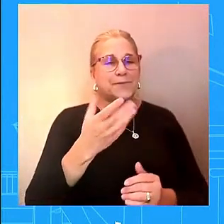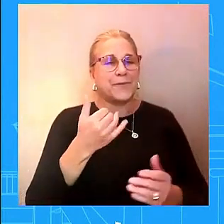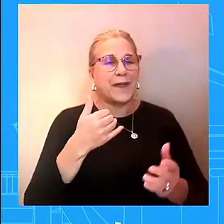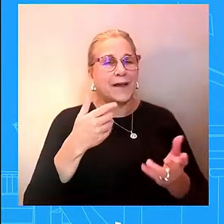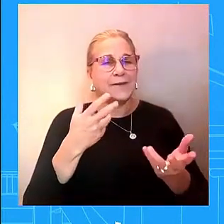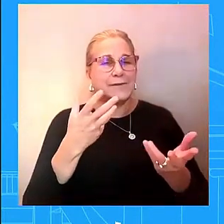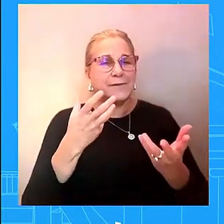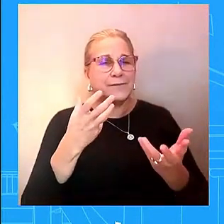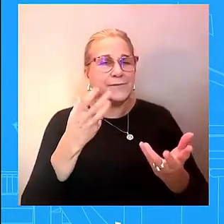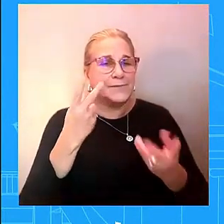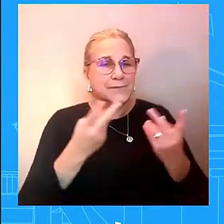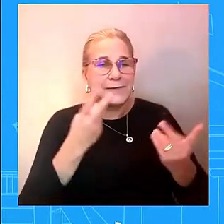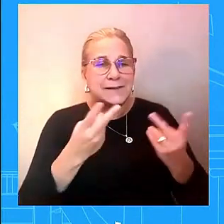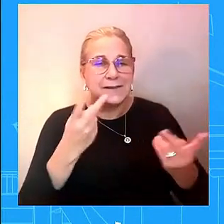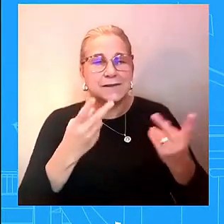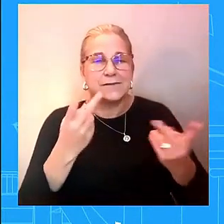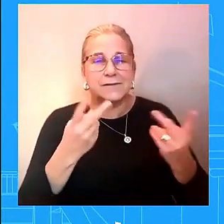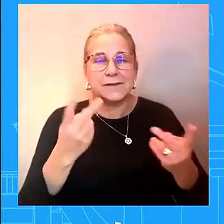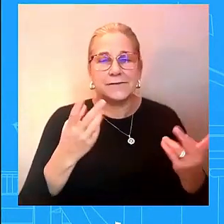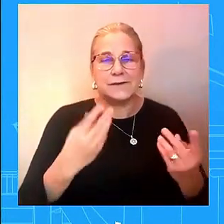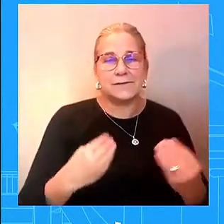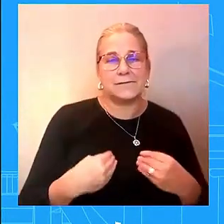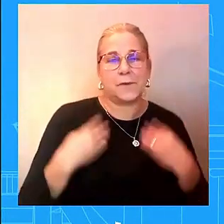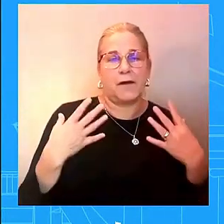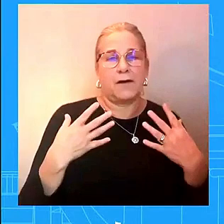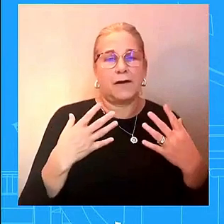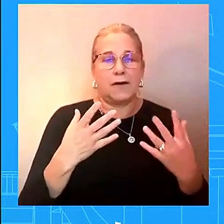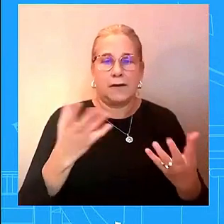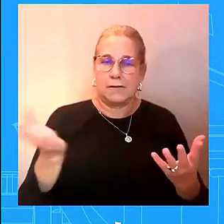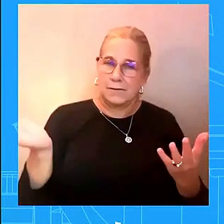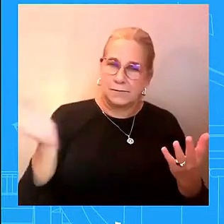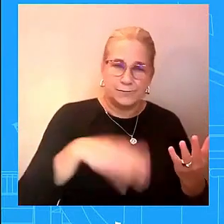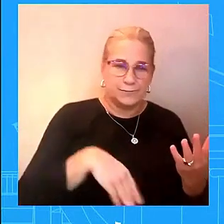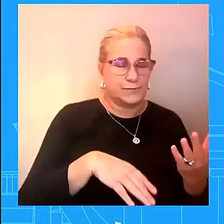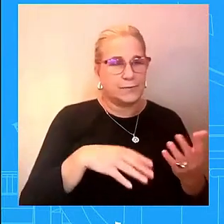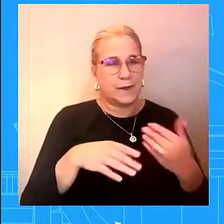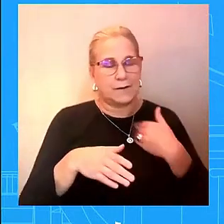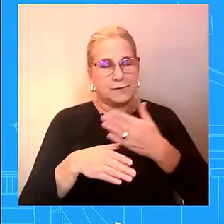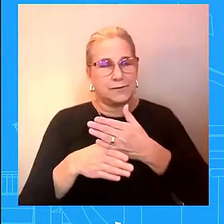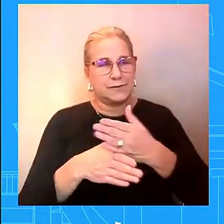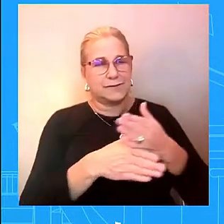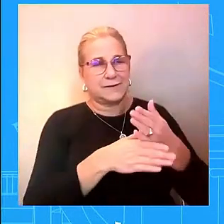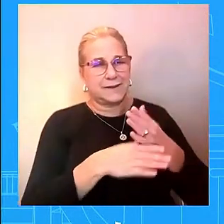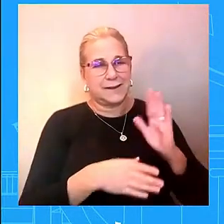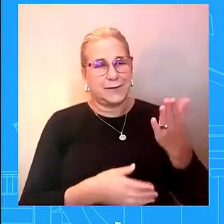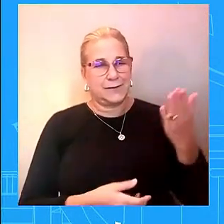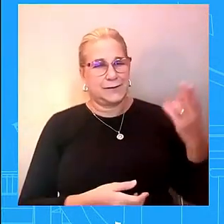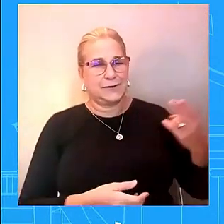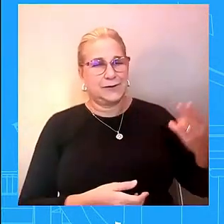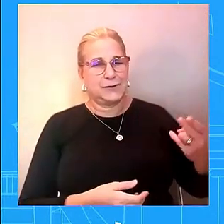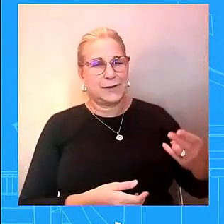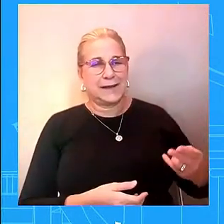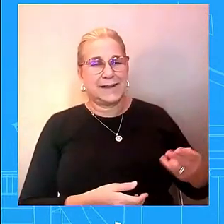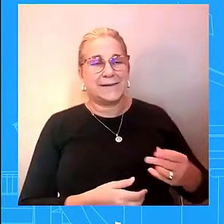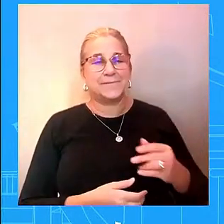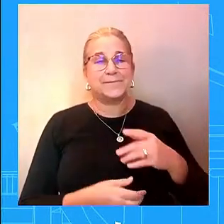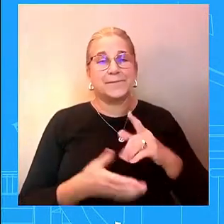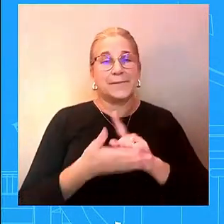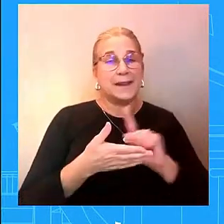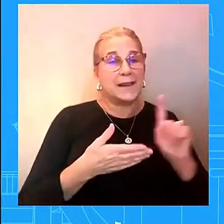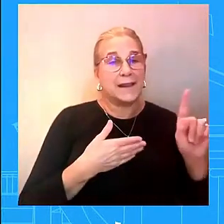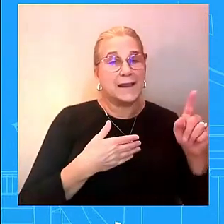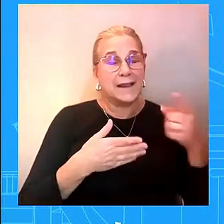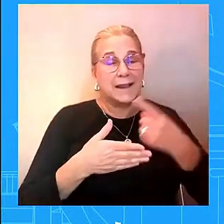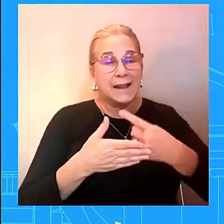more about our shared history and on the week ahead the president will be hitting the road this week to discuss the biden